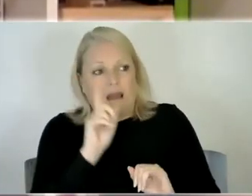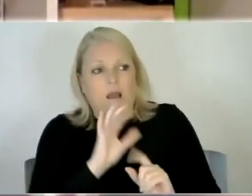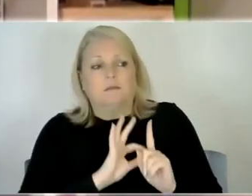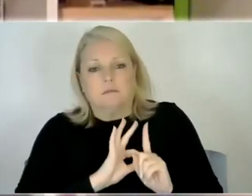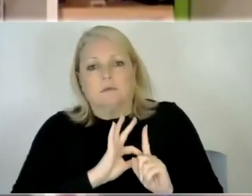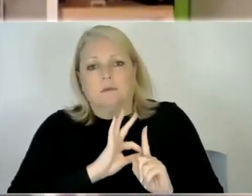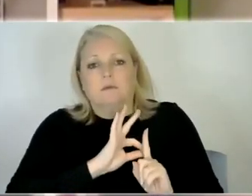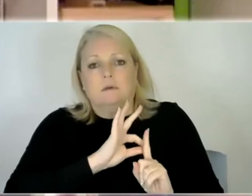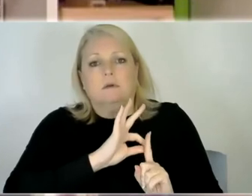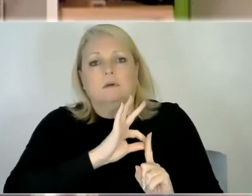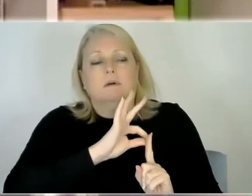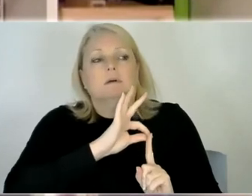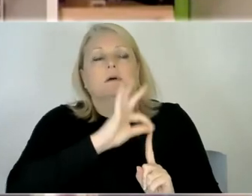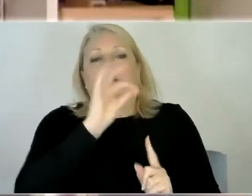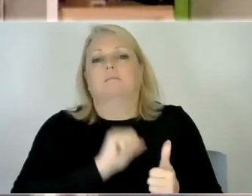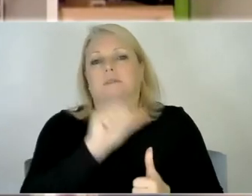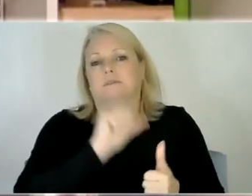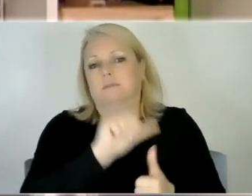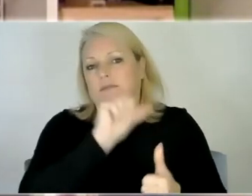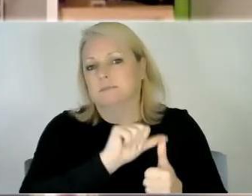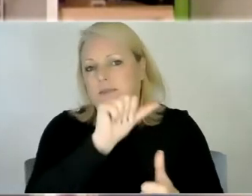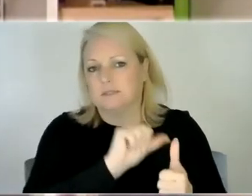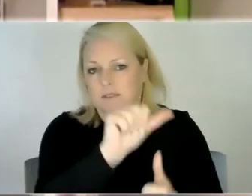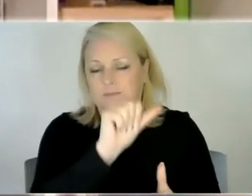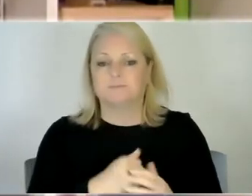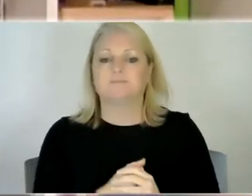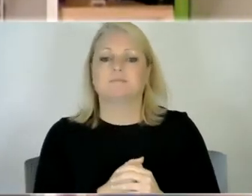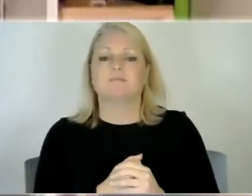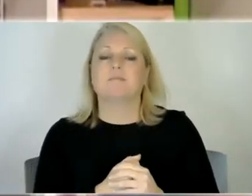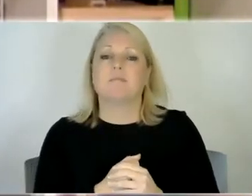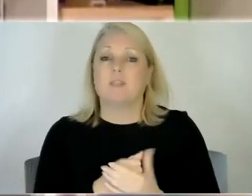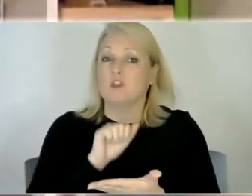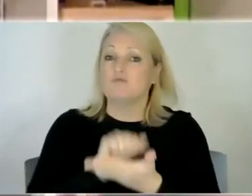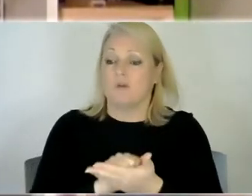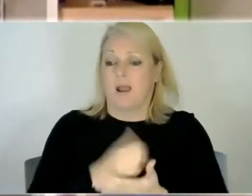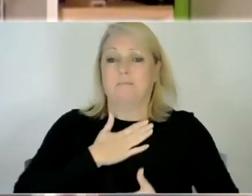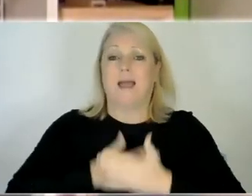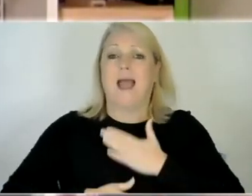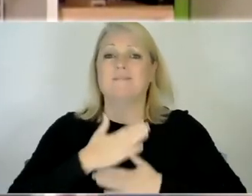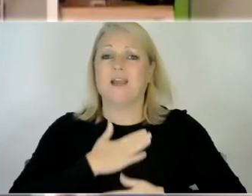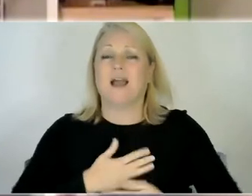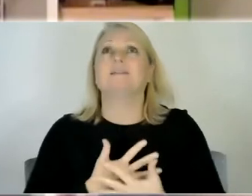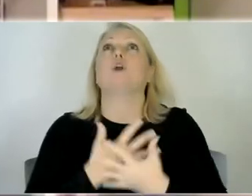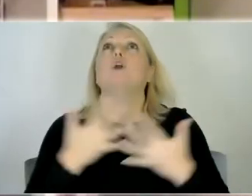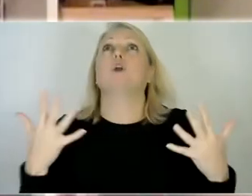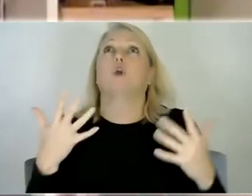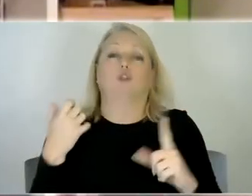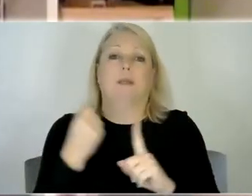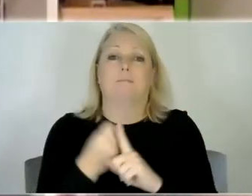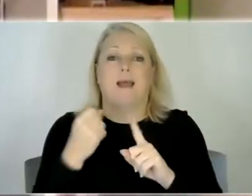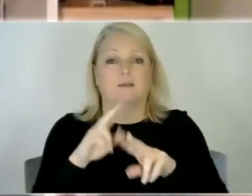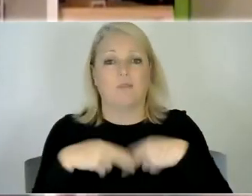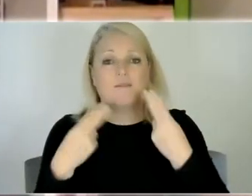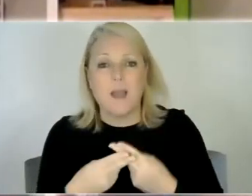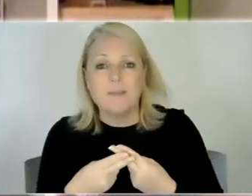and and yeah it it does have a huge impact and obviously it it it makes it hard like how do you